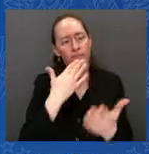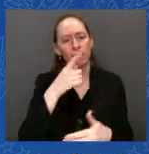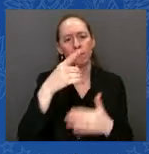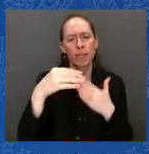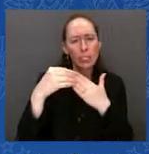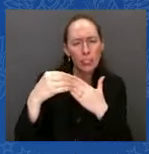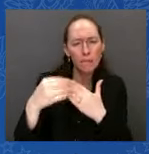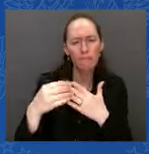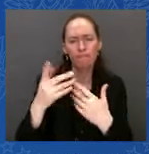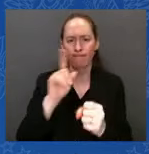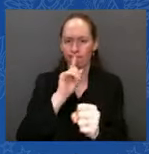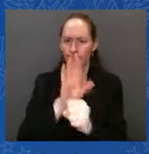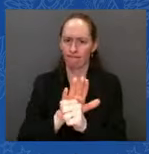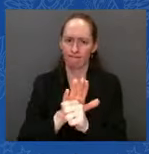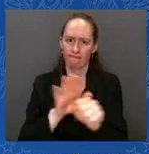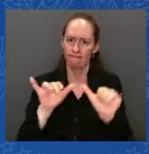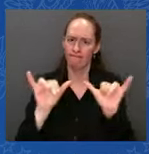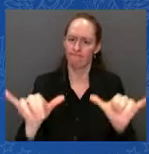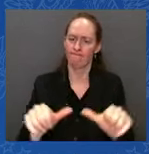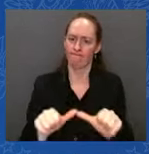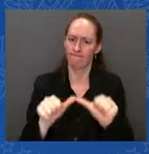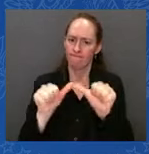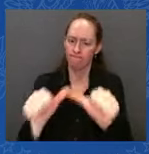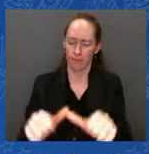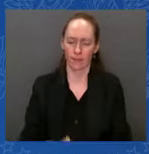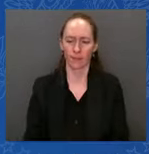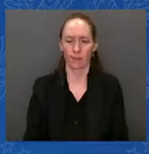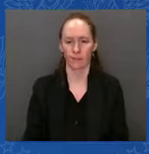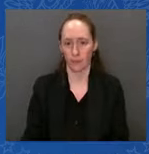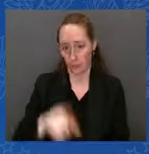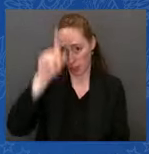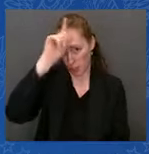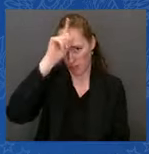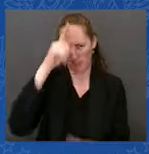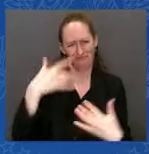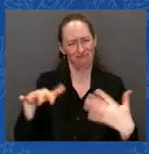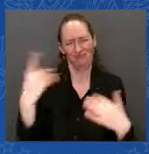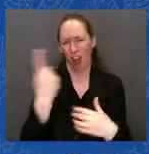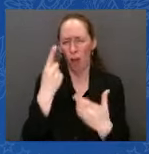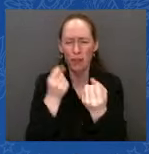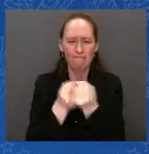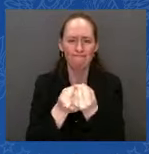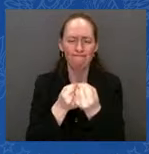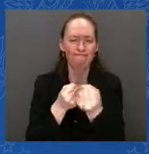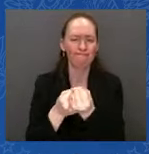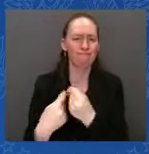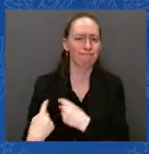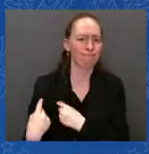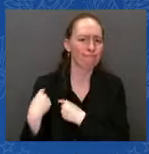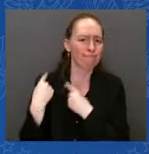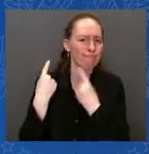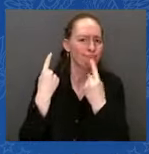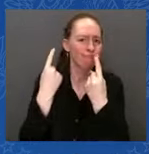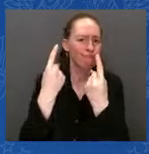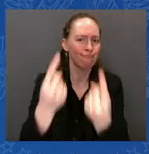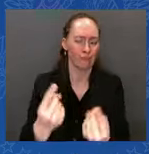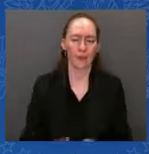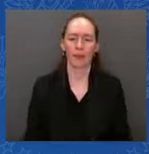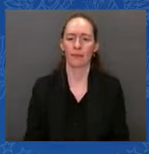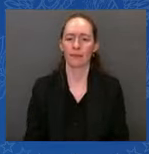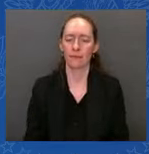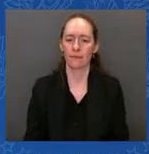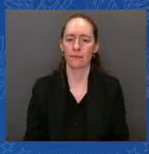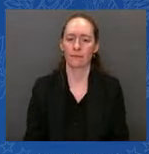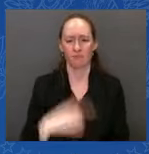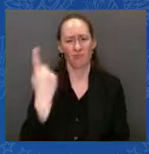stepped up, and the Chancellor has been a strong, strong voice for unity, a close friend, and for the level of effort we're going to continue.